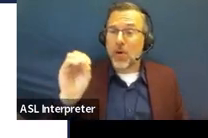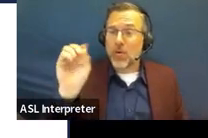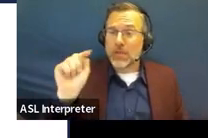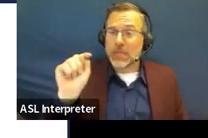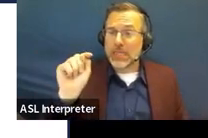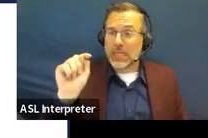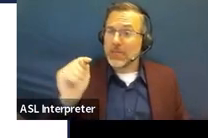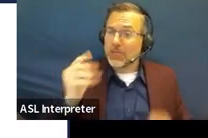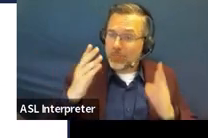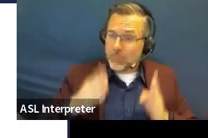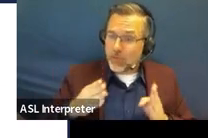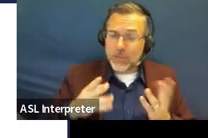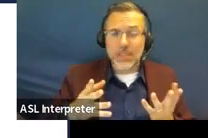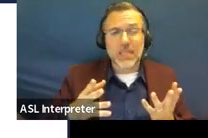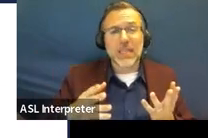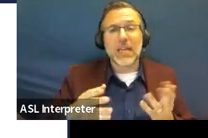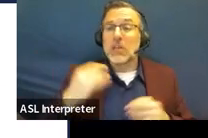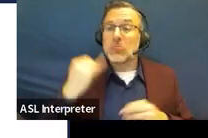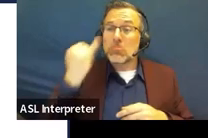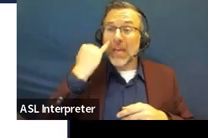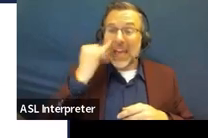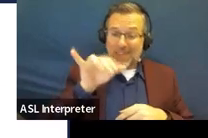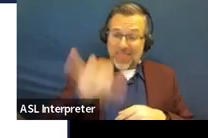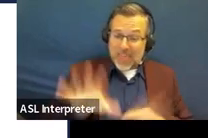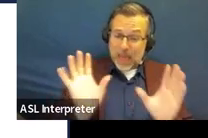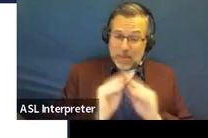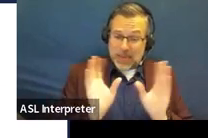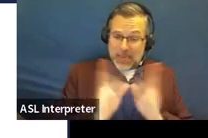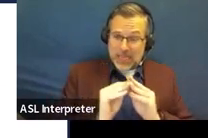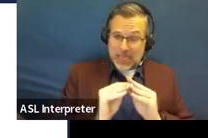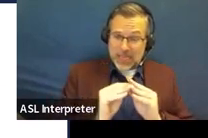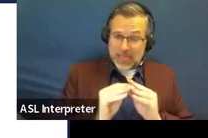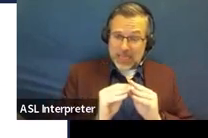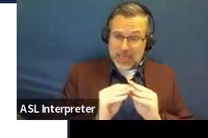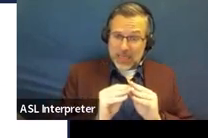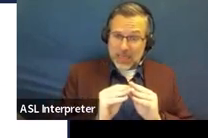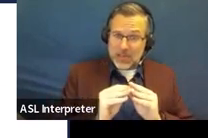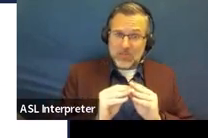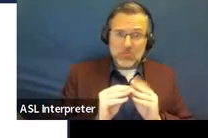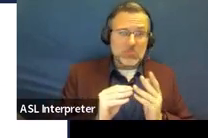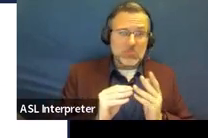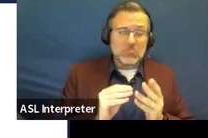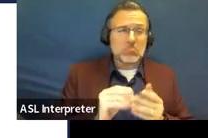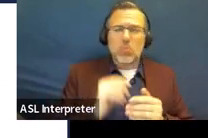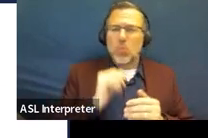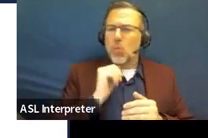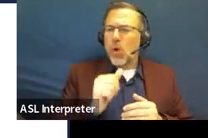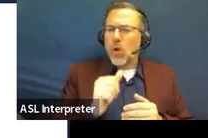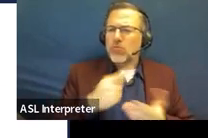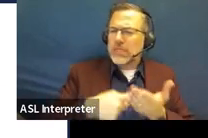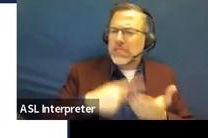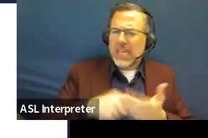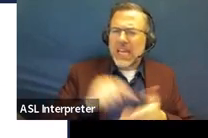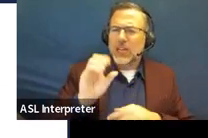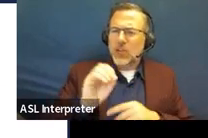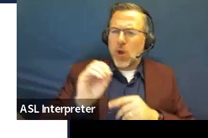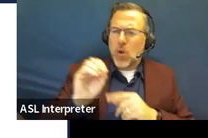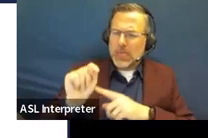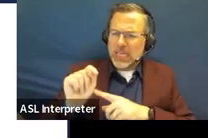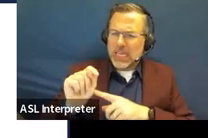you, it doesn't affect maybe the PT or the SLP. Maybe you can have them not